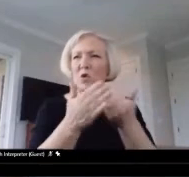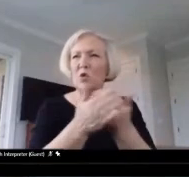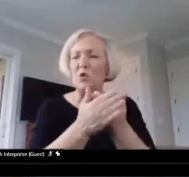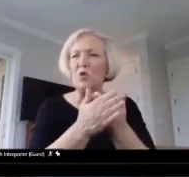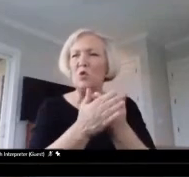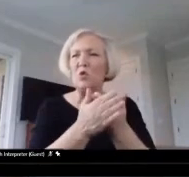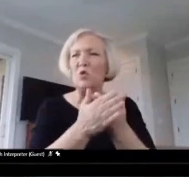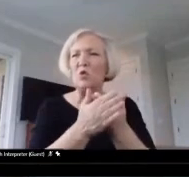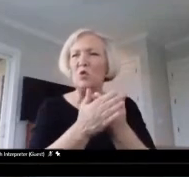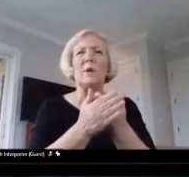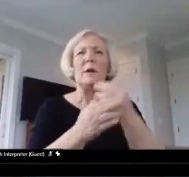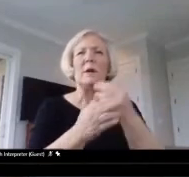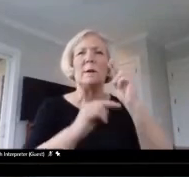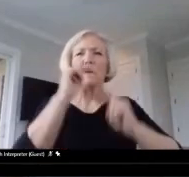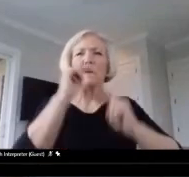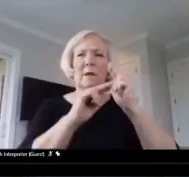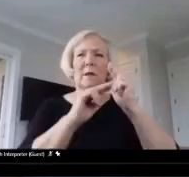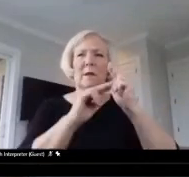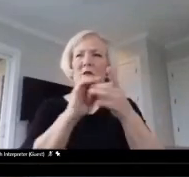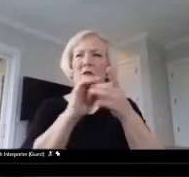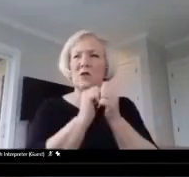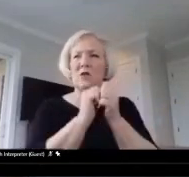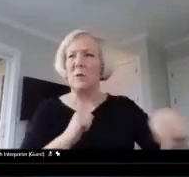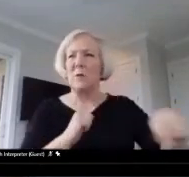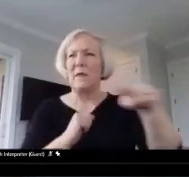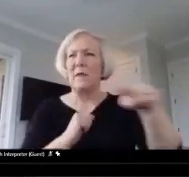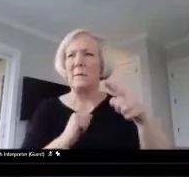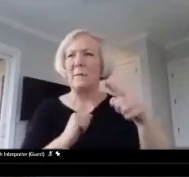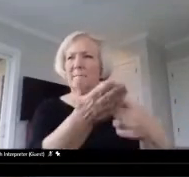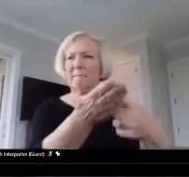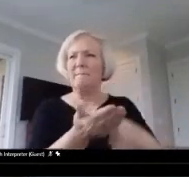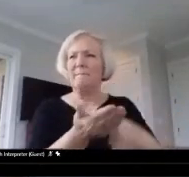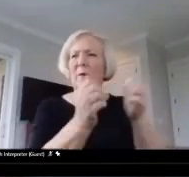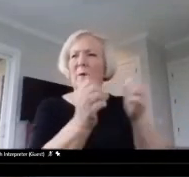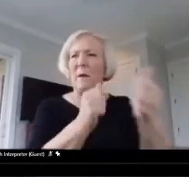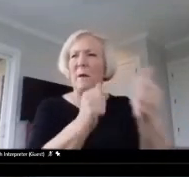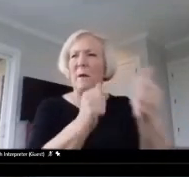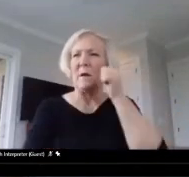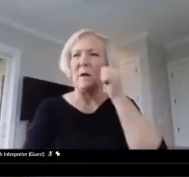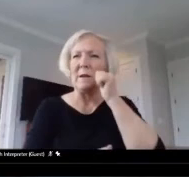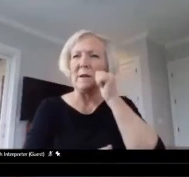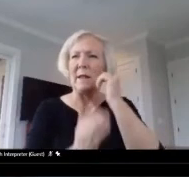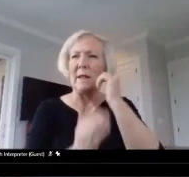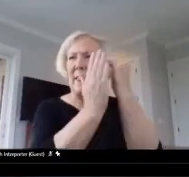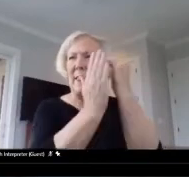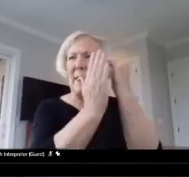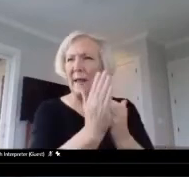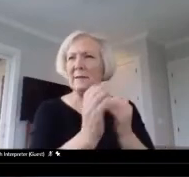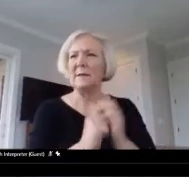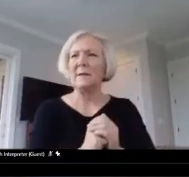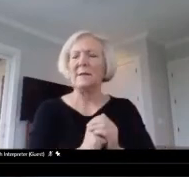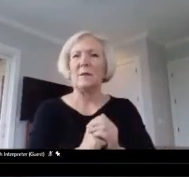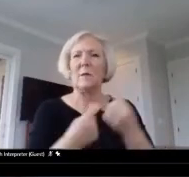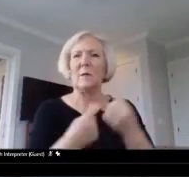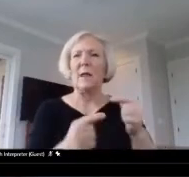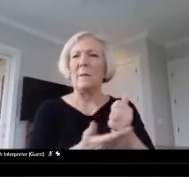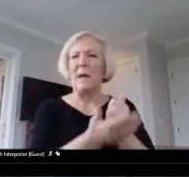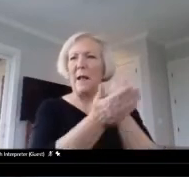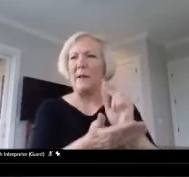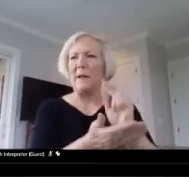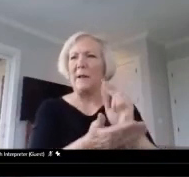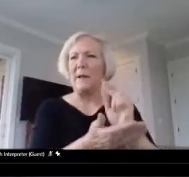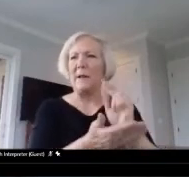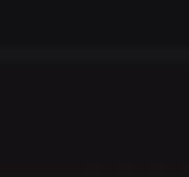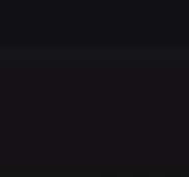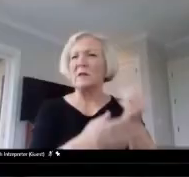building those relationships with them, talk to them about their day to day lessons. And so while I'm helping others, I'm also growing at